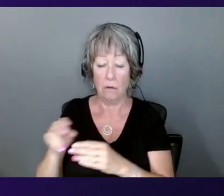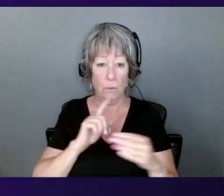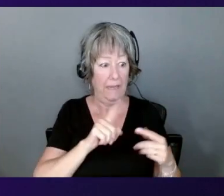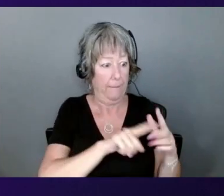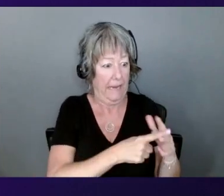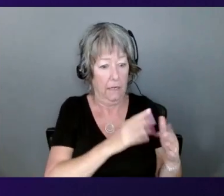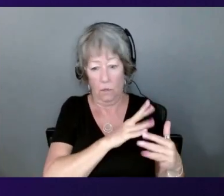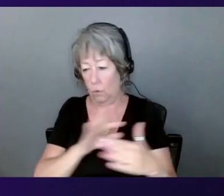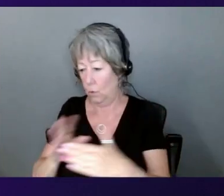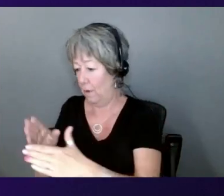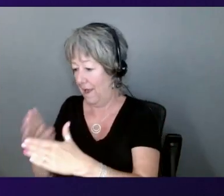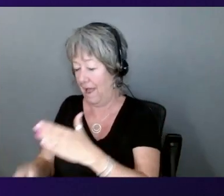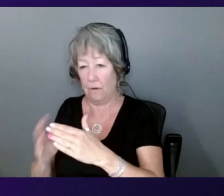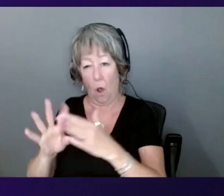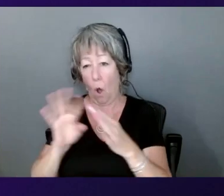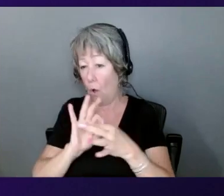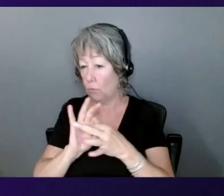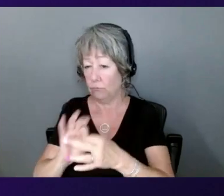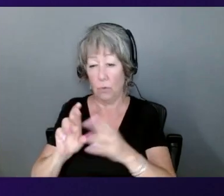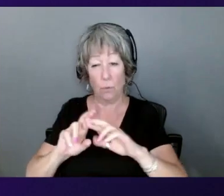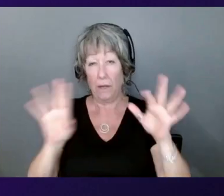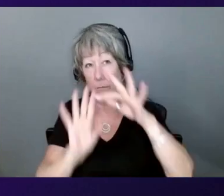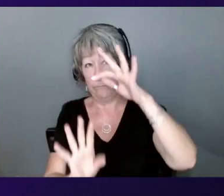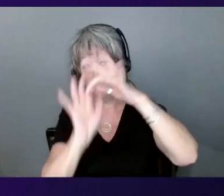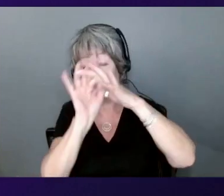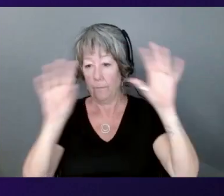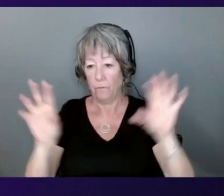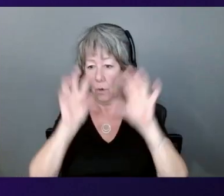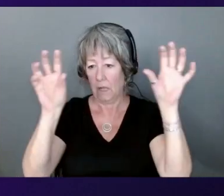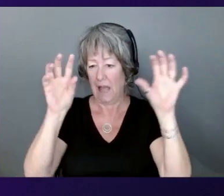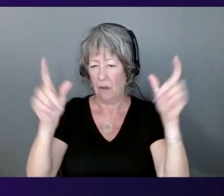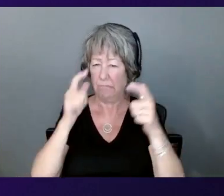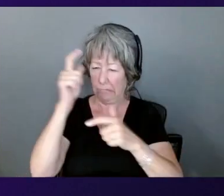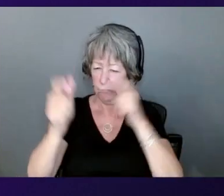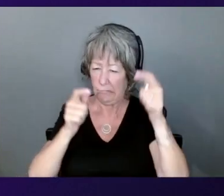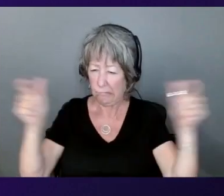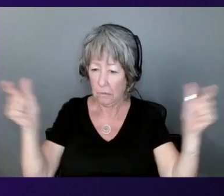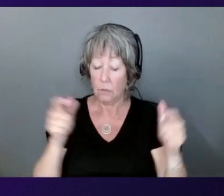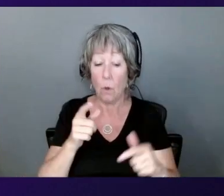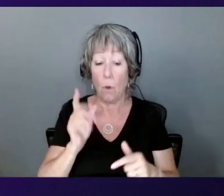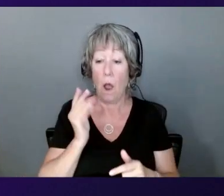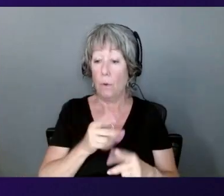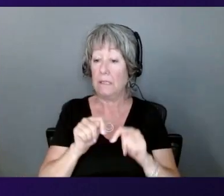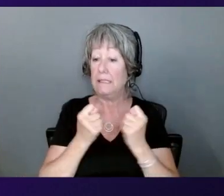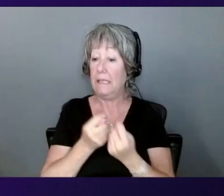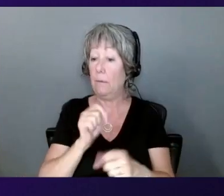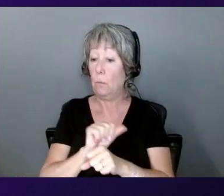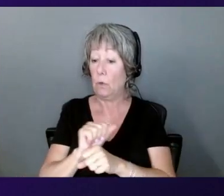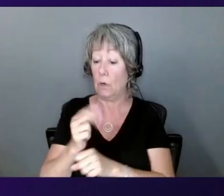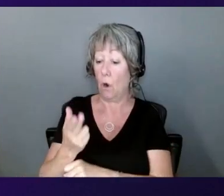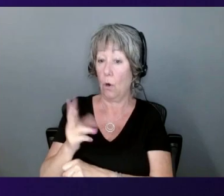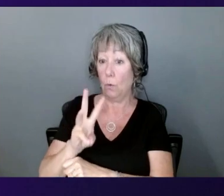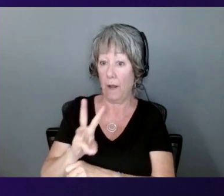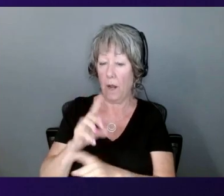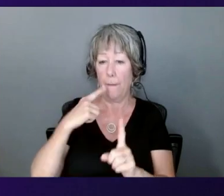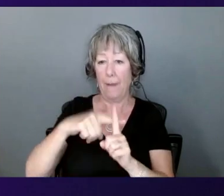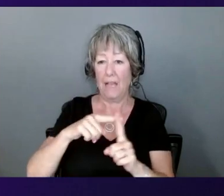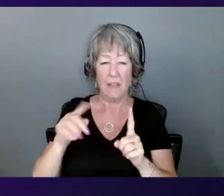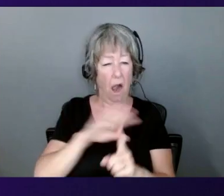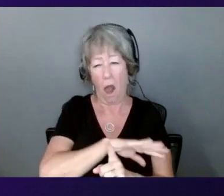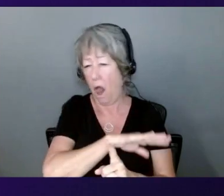operation at cloud scale. So as you know, our teams work not just in the hardware domain, but across the entire software stack.